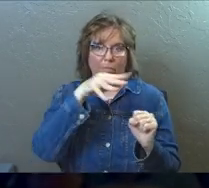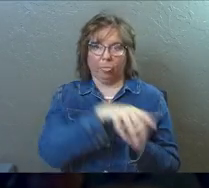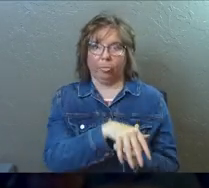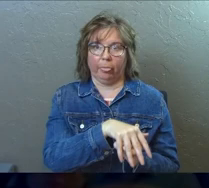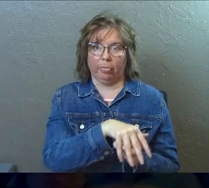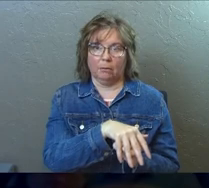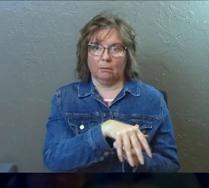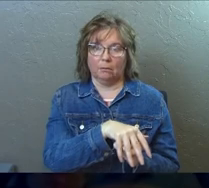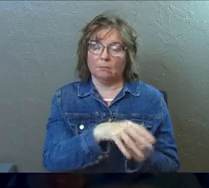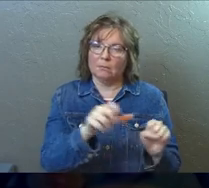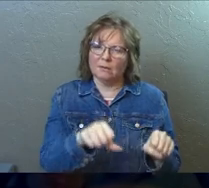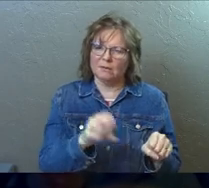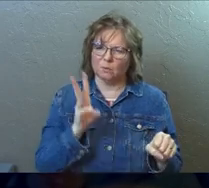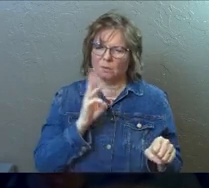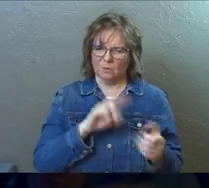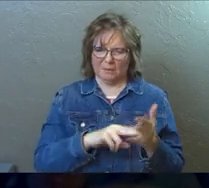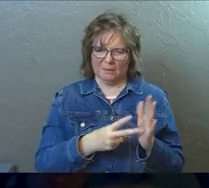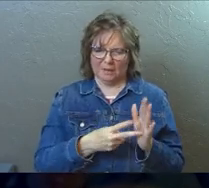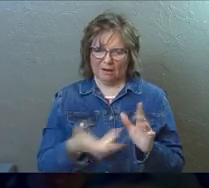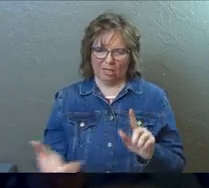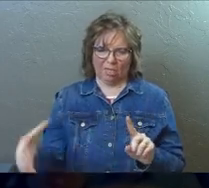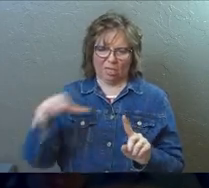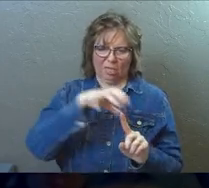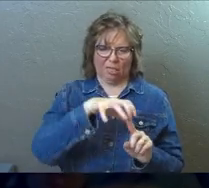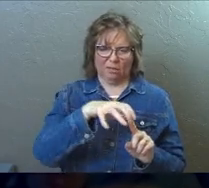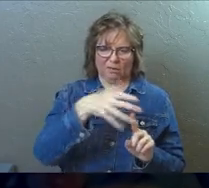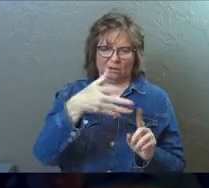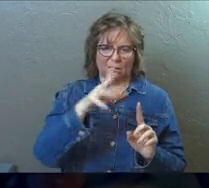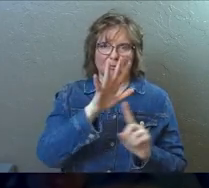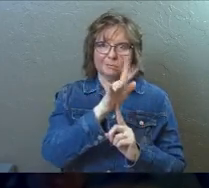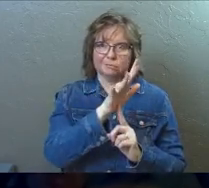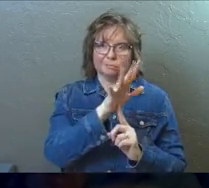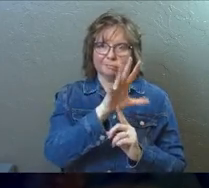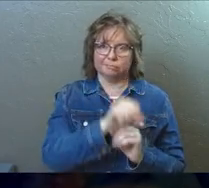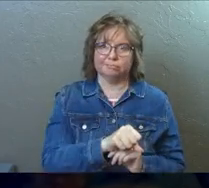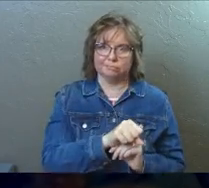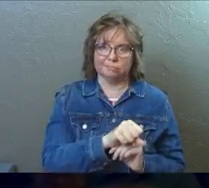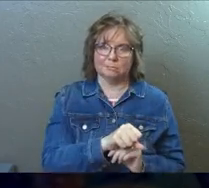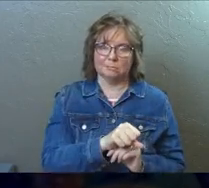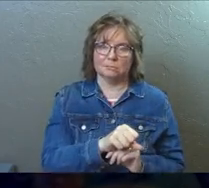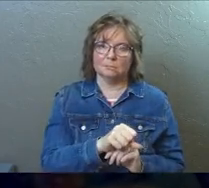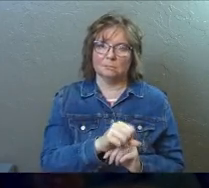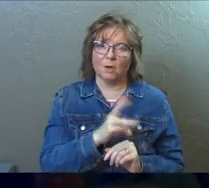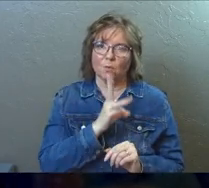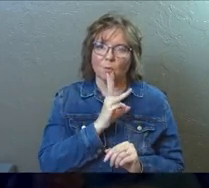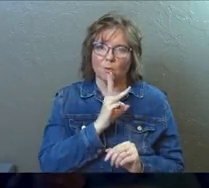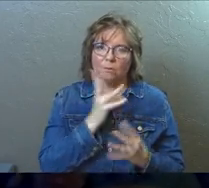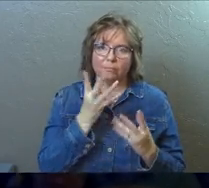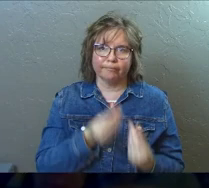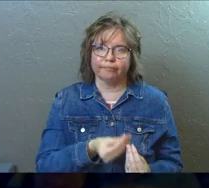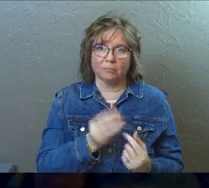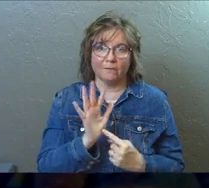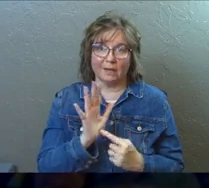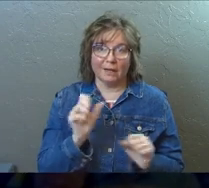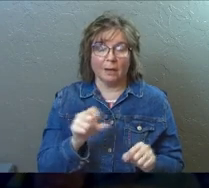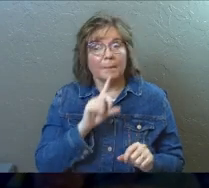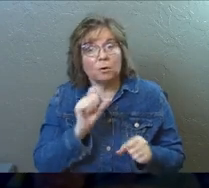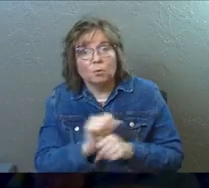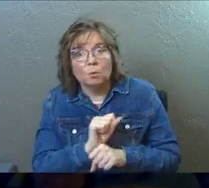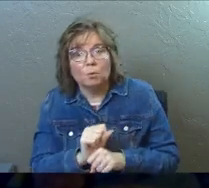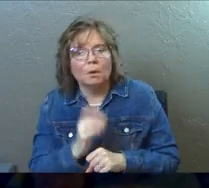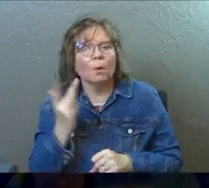weird, right? What do you mean I can throw a bucket of water on God and put out the flame? But it's true.